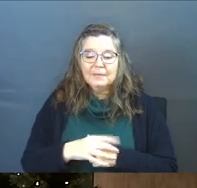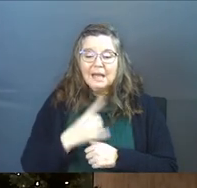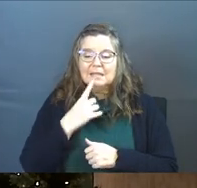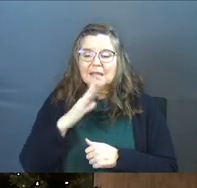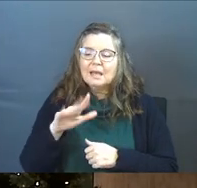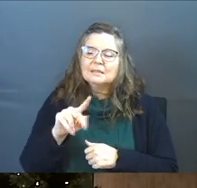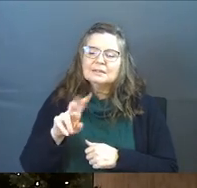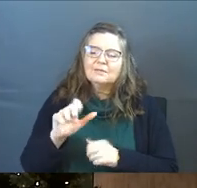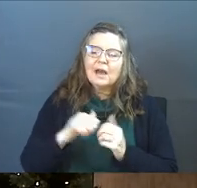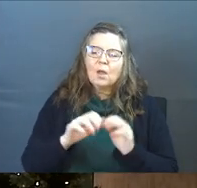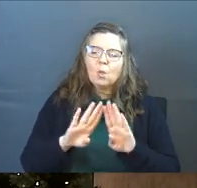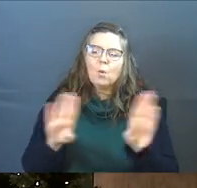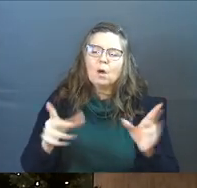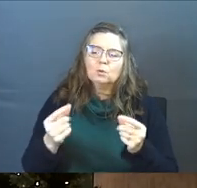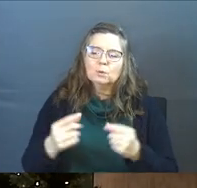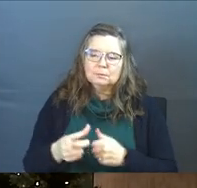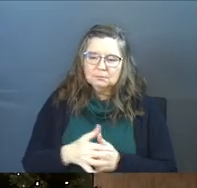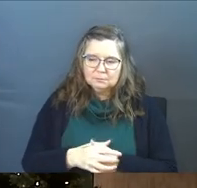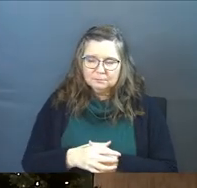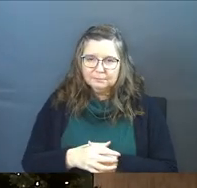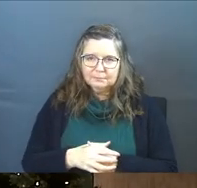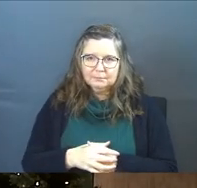I'll say, hey, Steve, how's the wall doing?